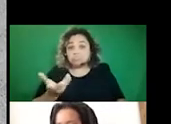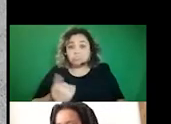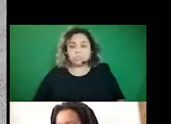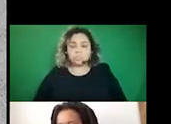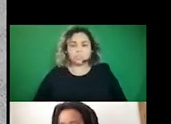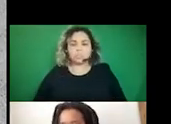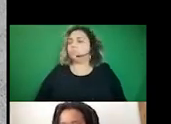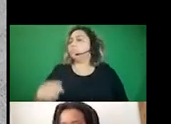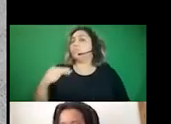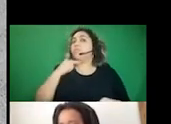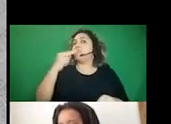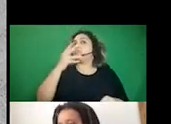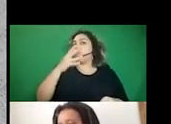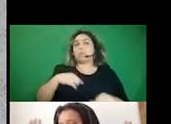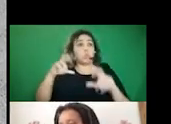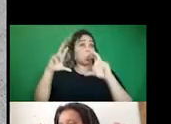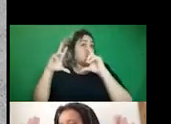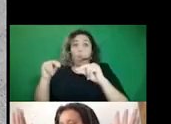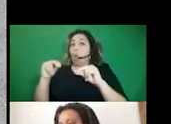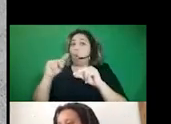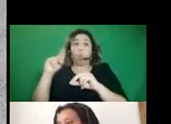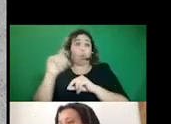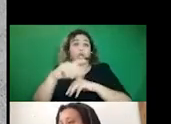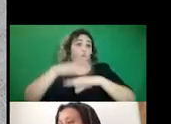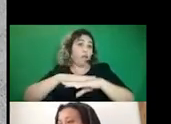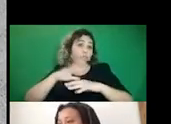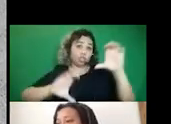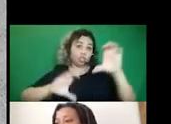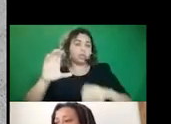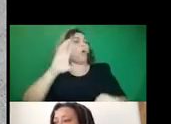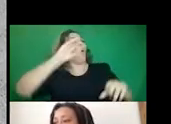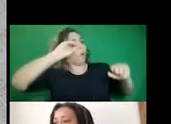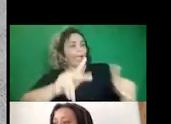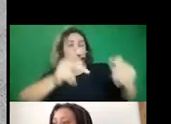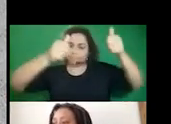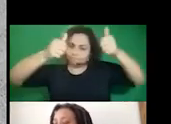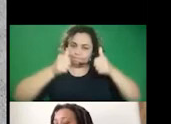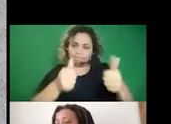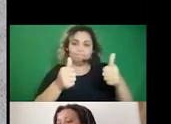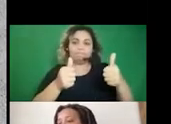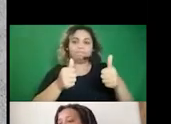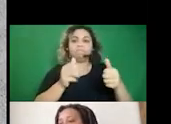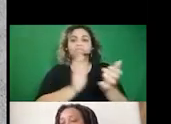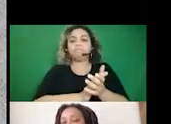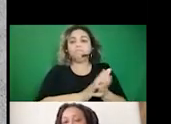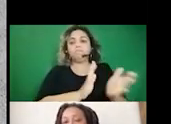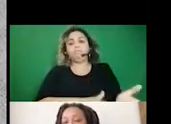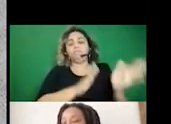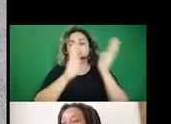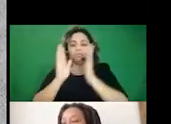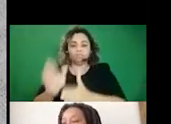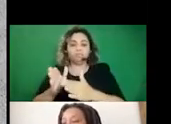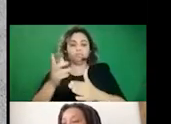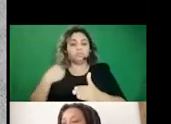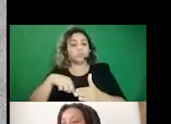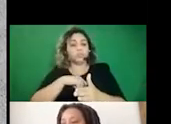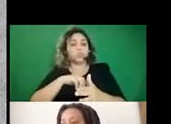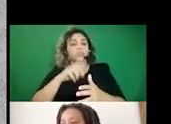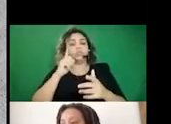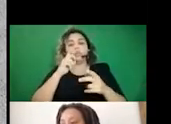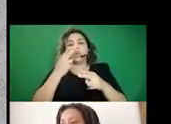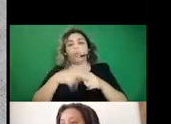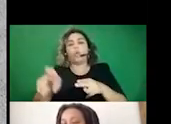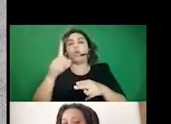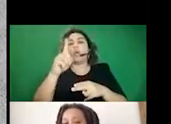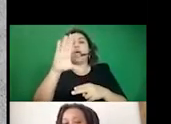No questions in the chat. Okay, great. Um, so then we'll go to a quick case